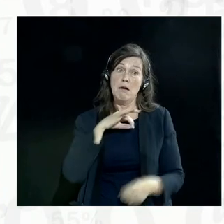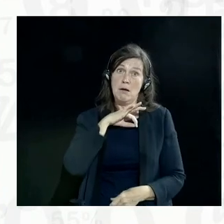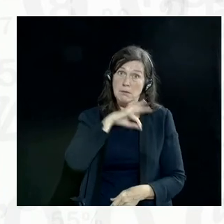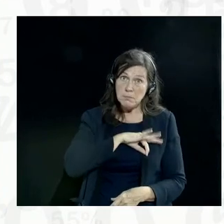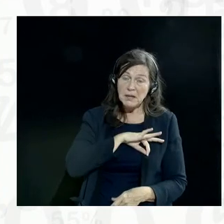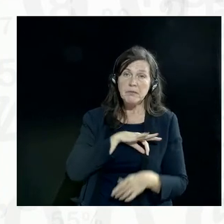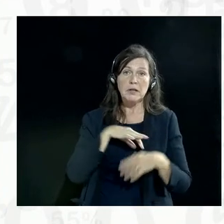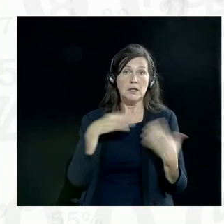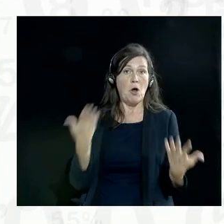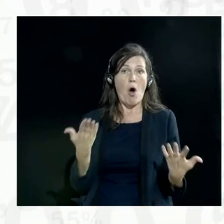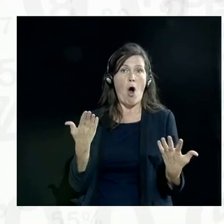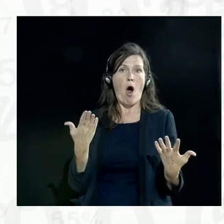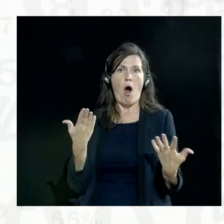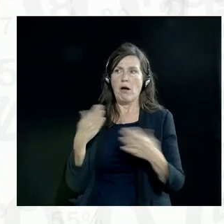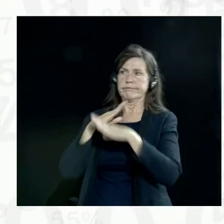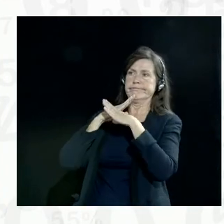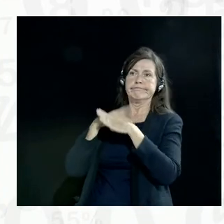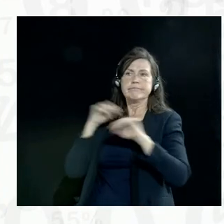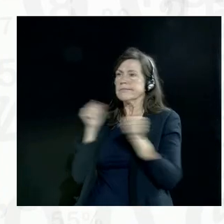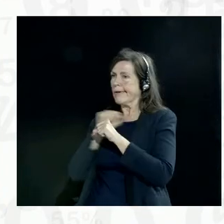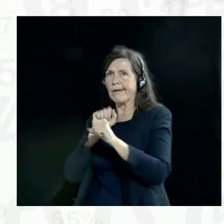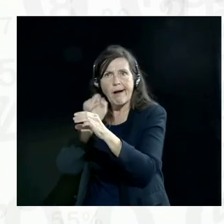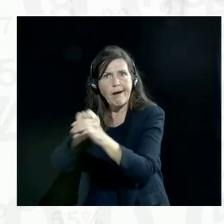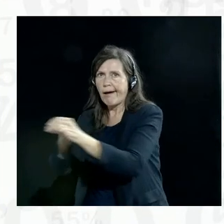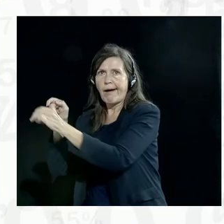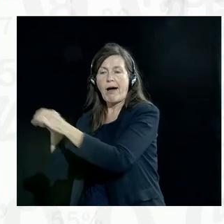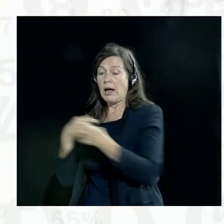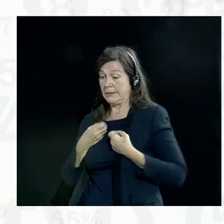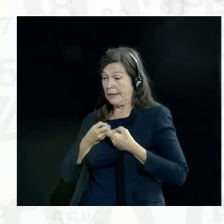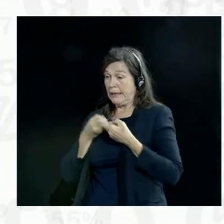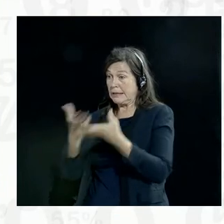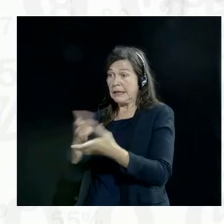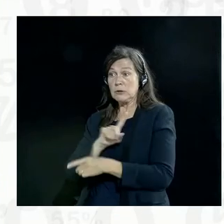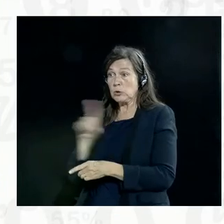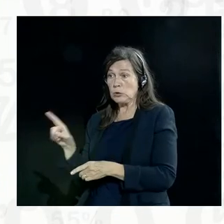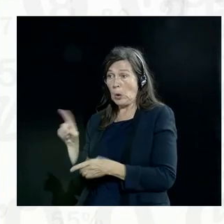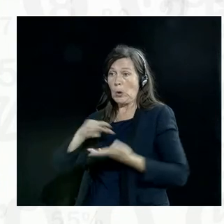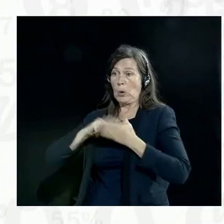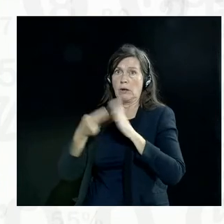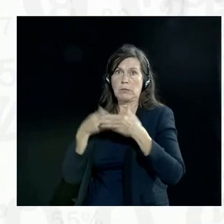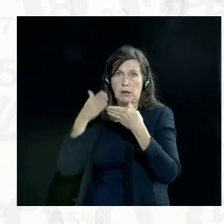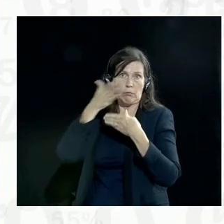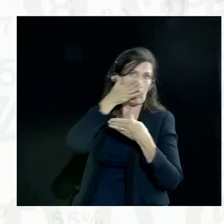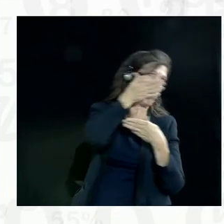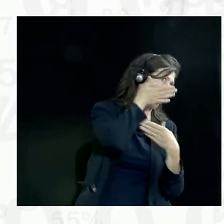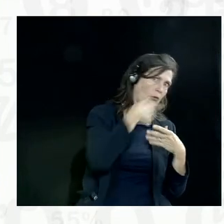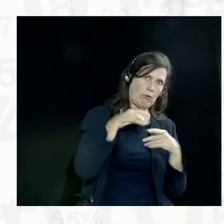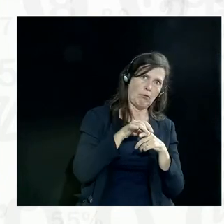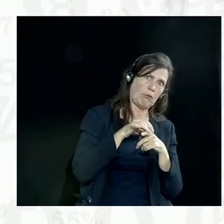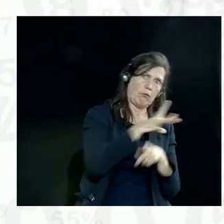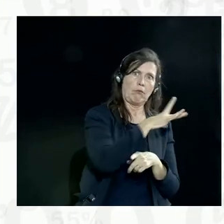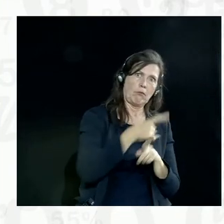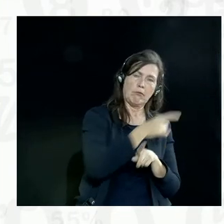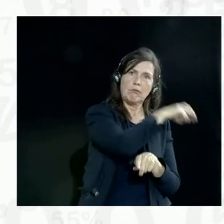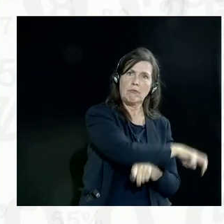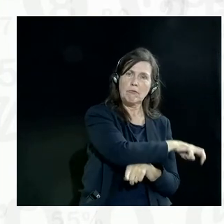Is it an enabler to ensure maybe a better and wider use of data? Or can it be seen